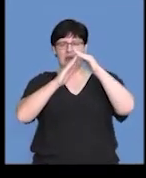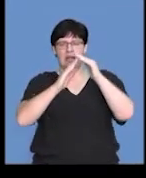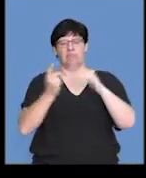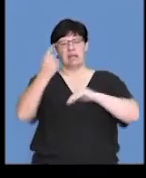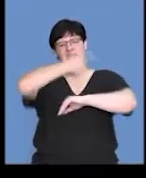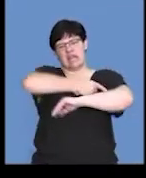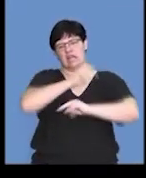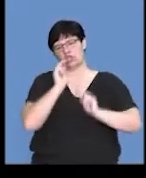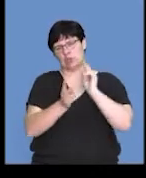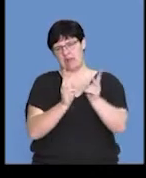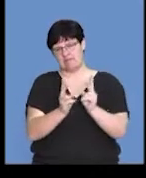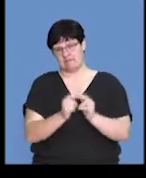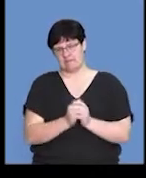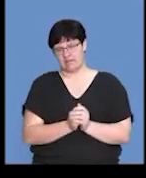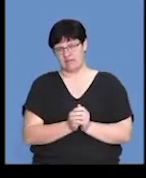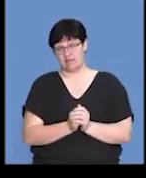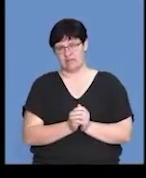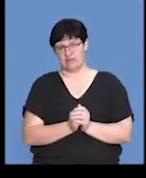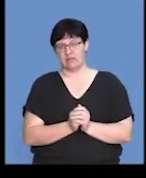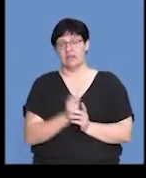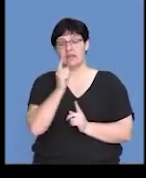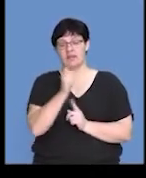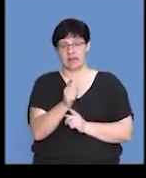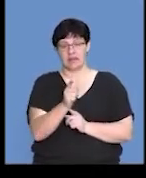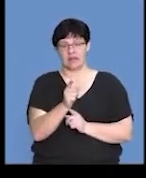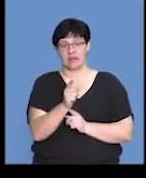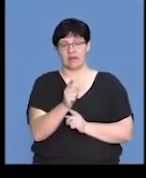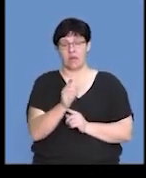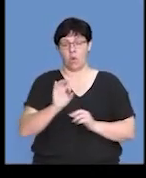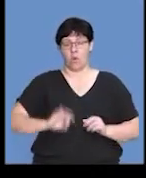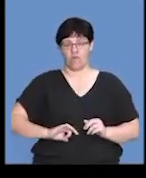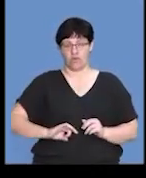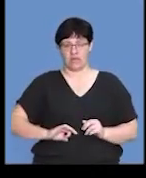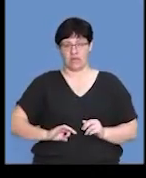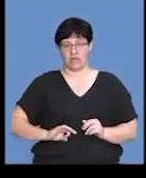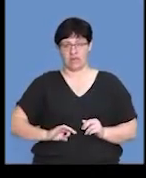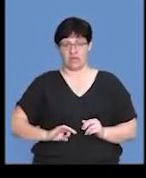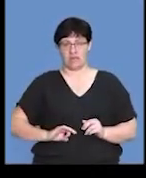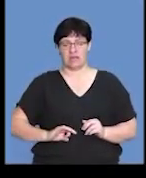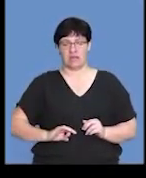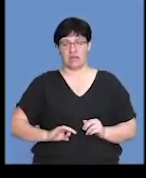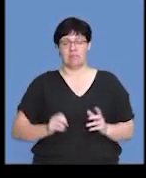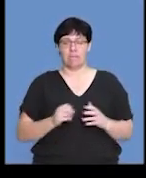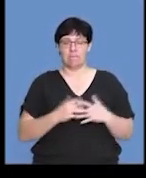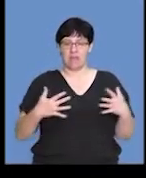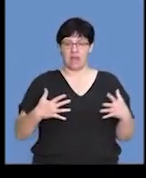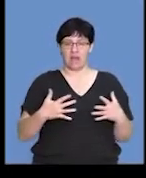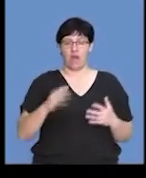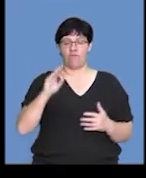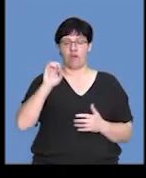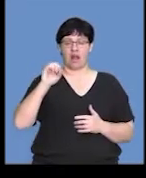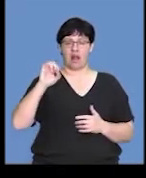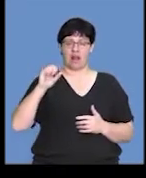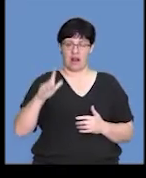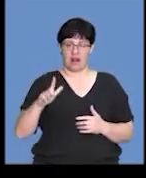day 12. And that is when the ovary contains probably the largest follicle in the end, which we refer to